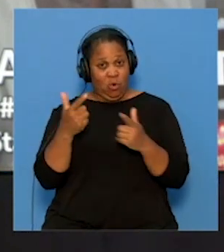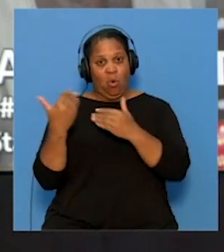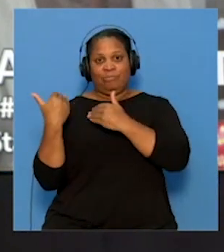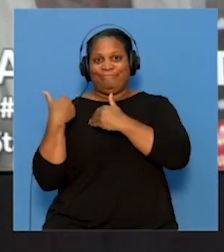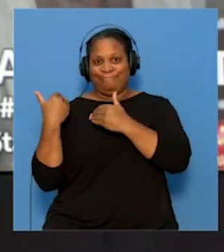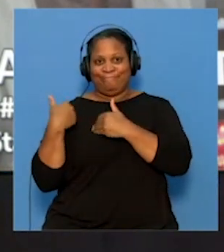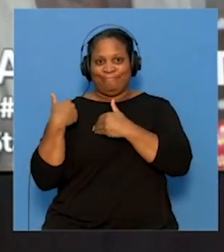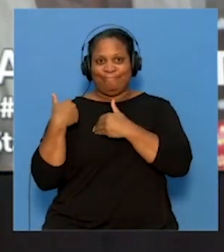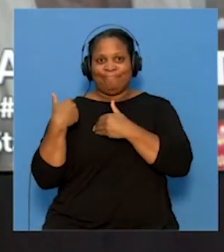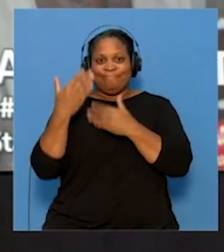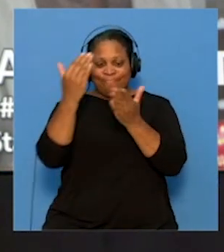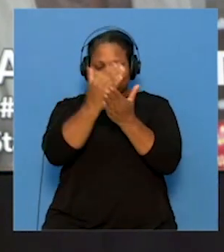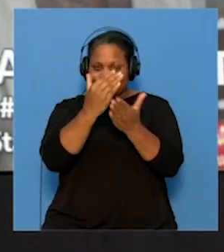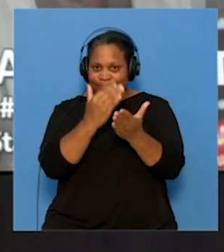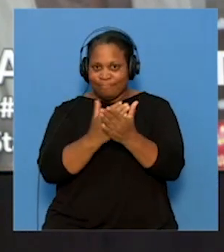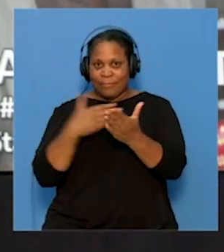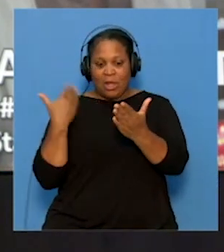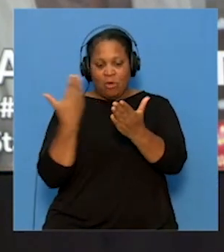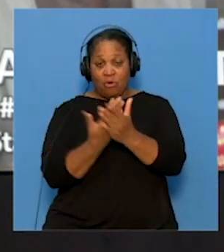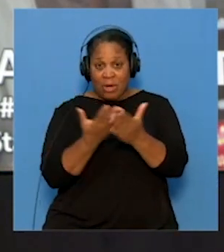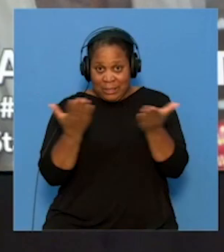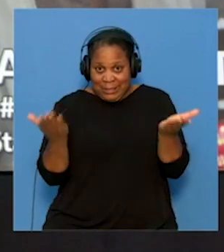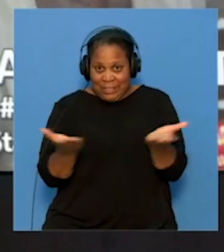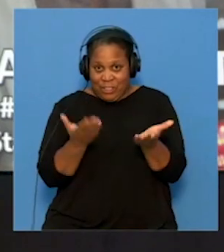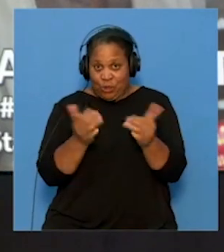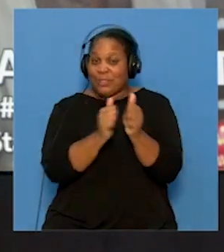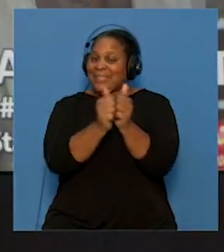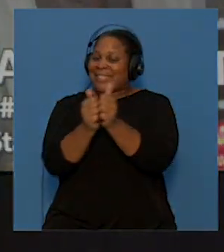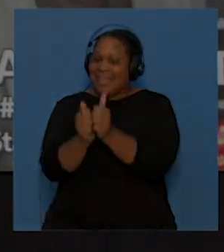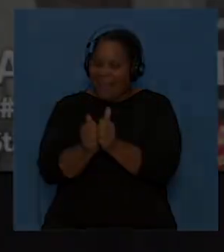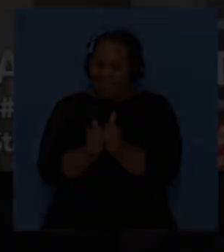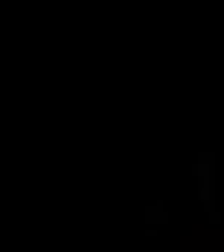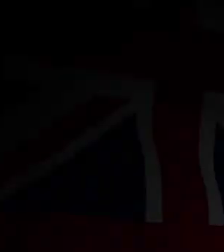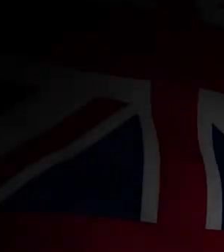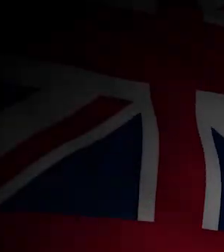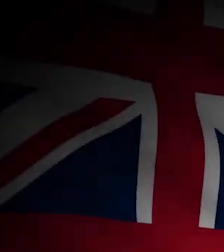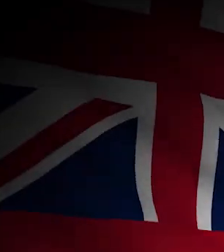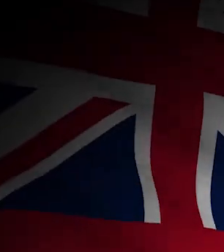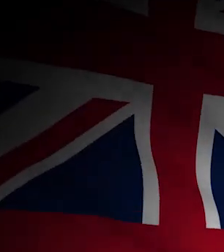guidelines that have gotten us this far together. Thank you.